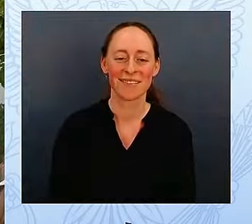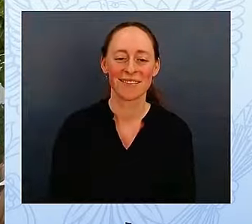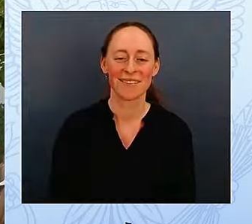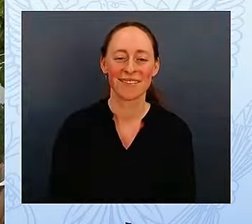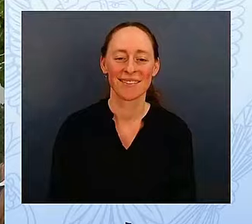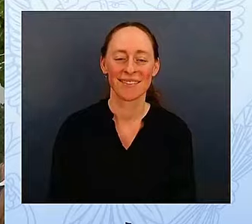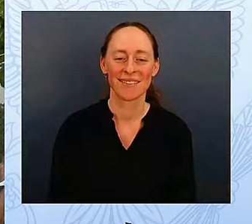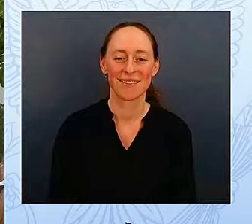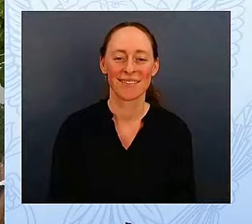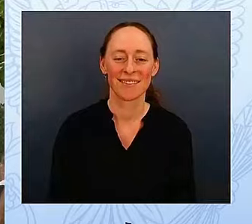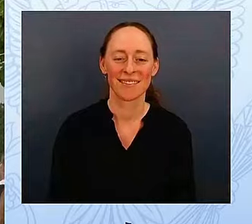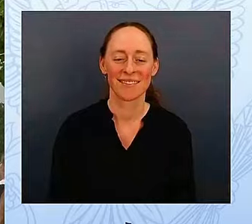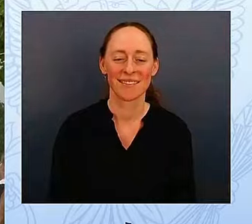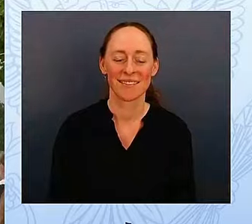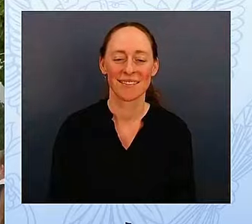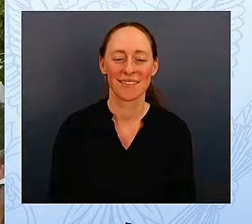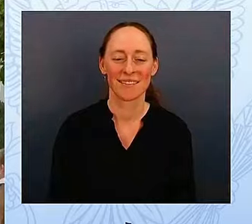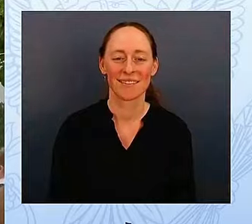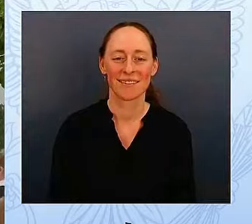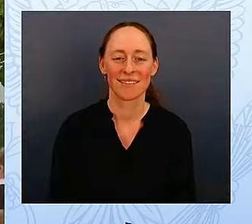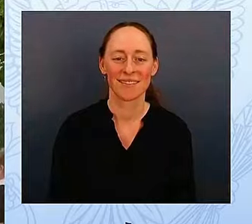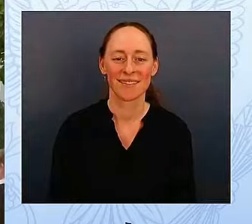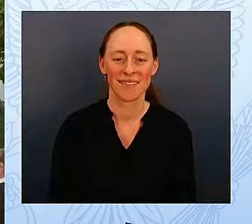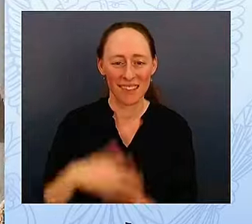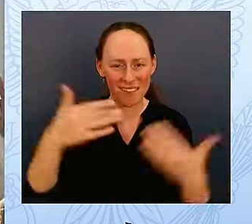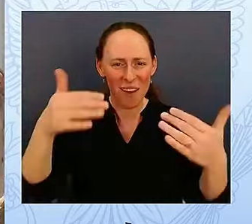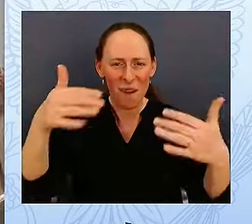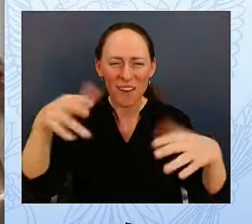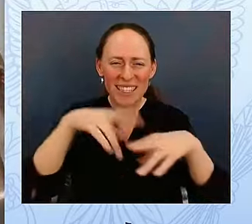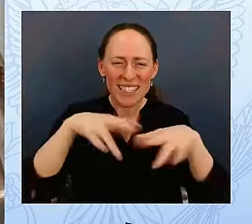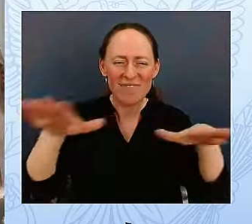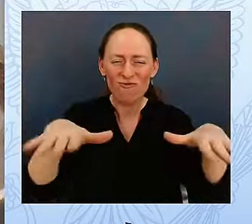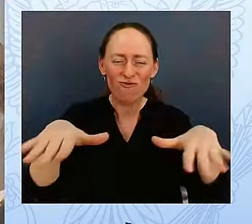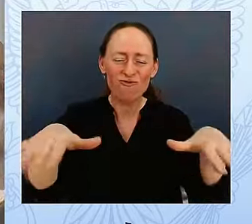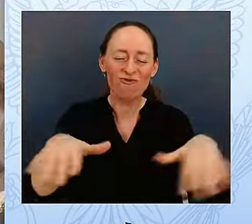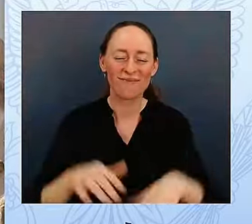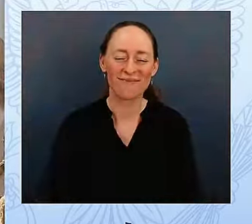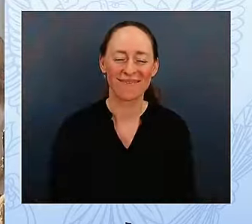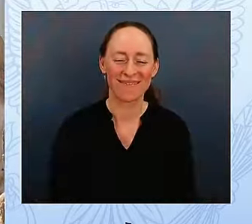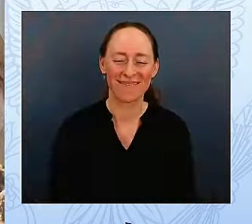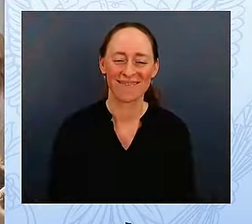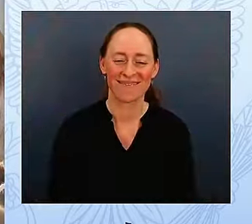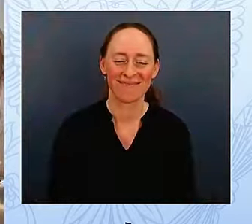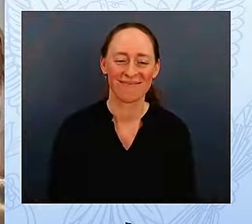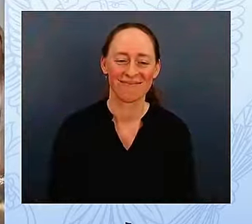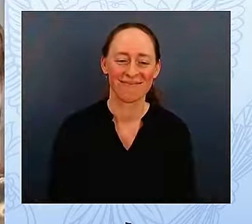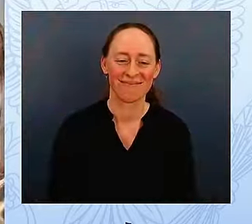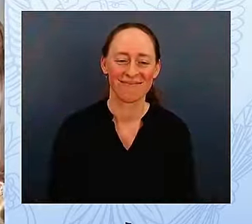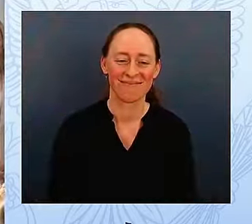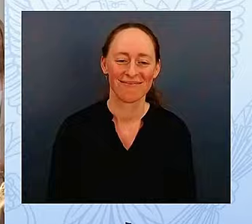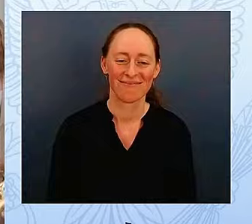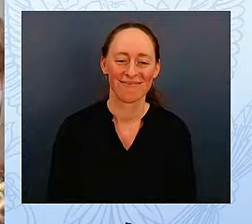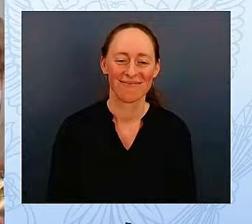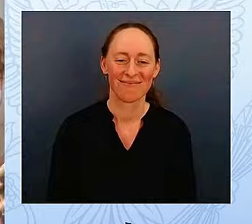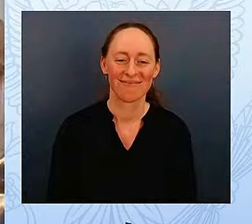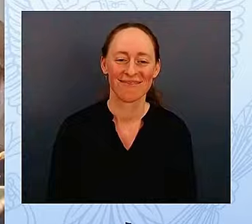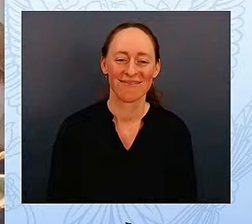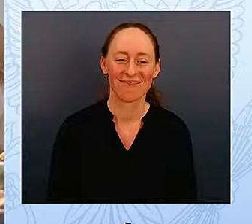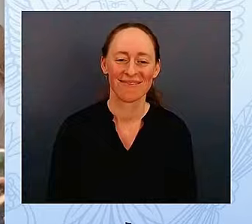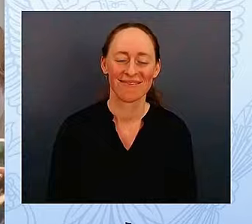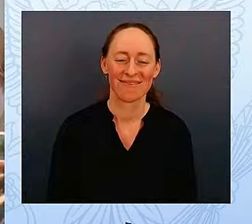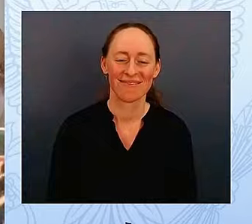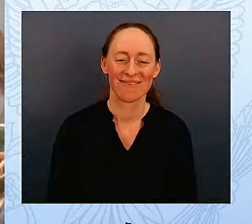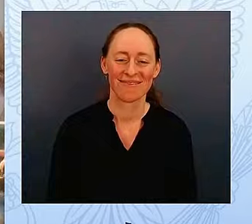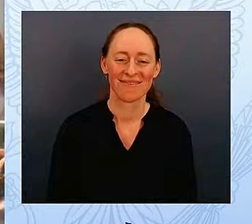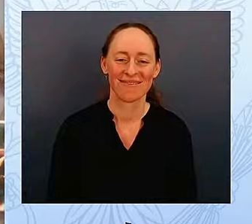Tell her who you are.